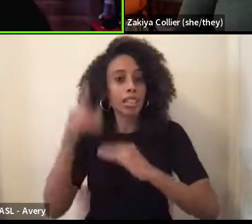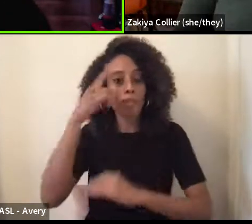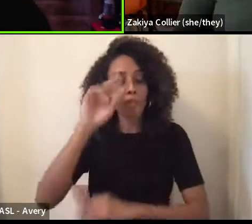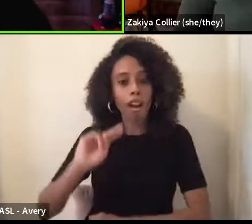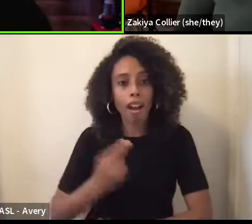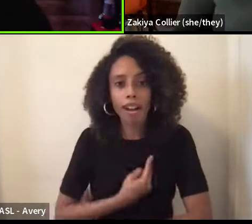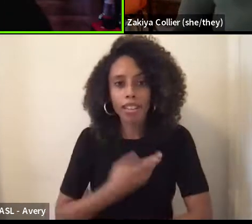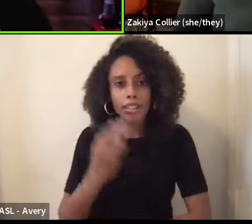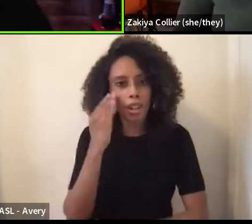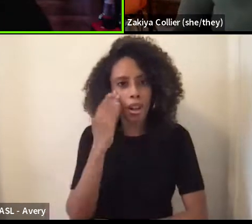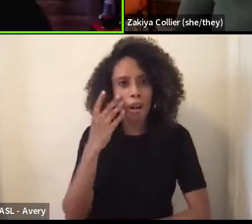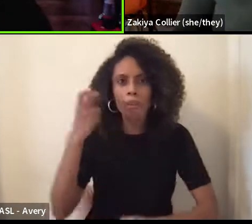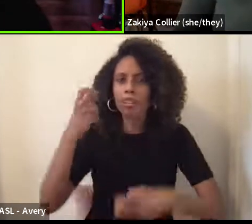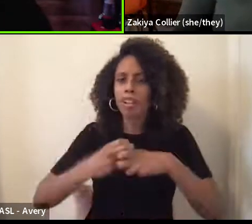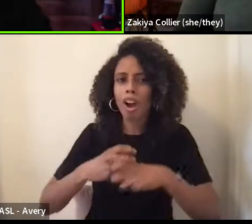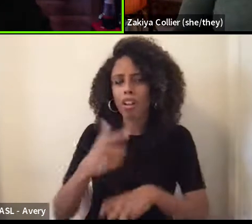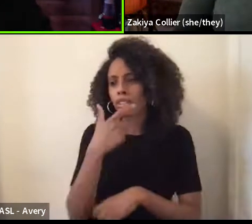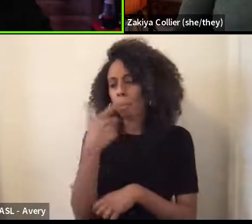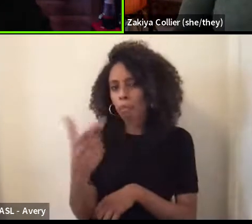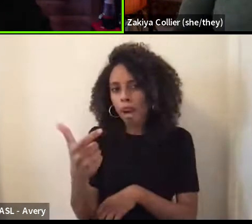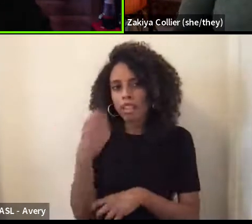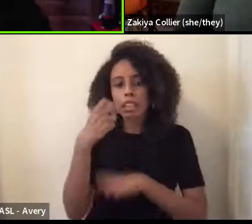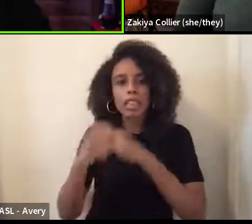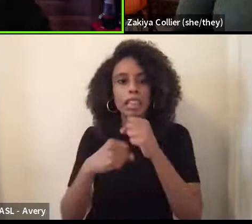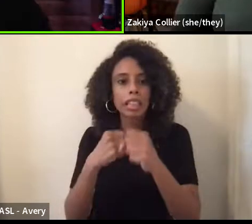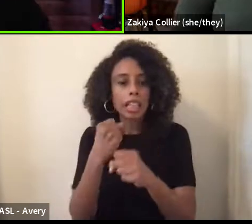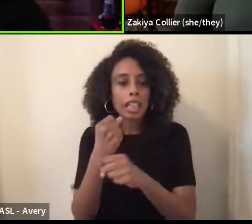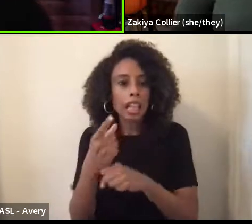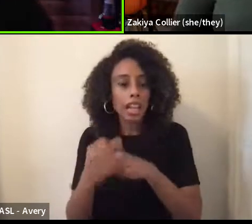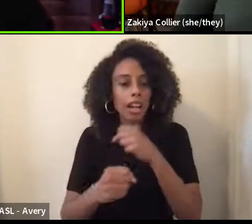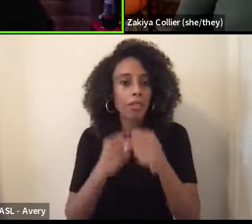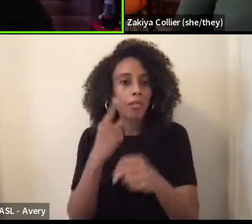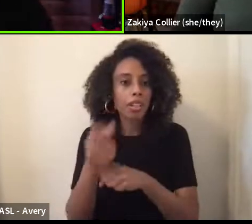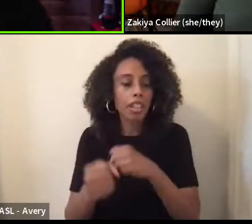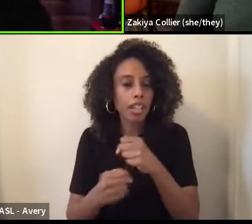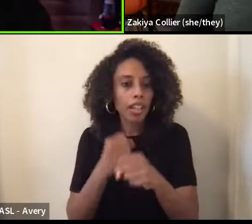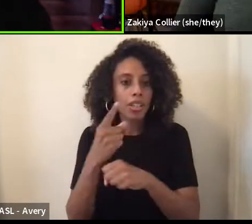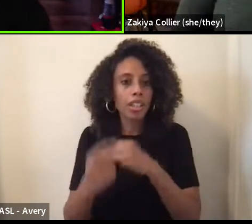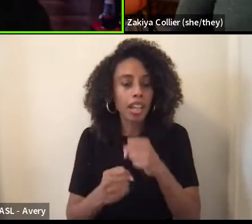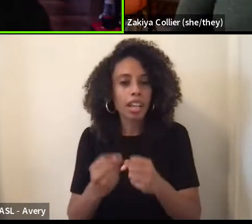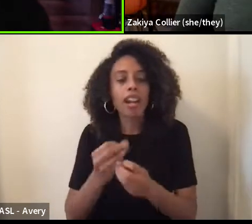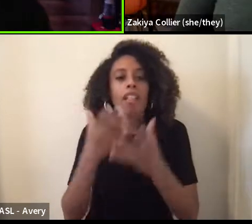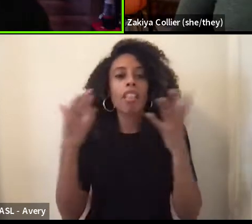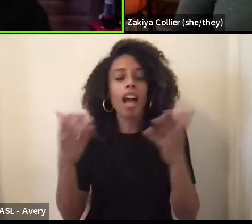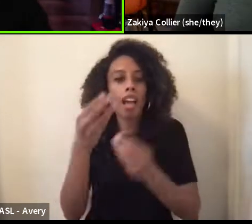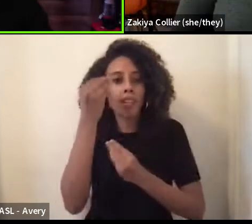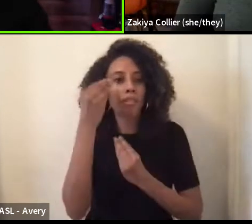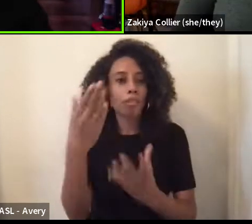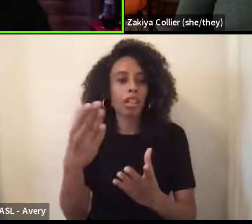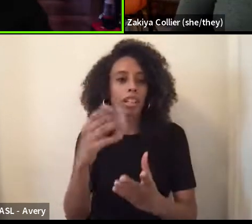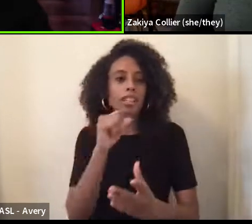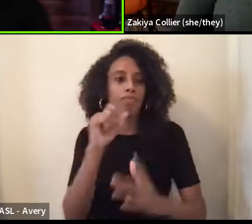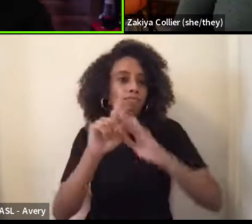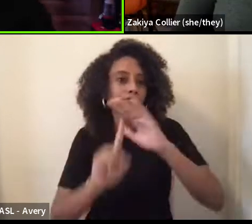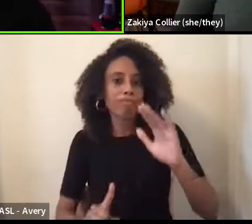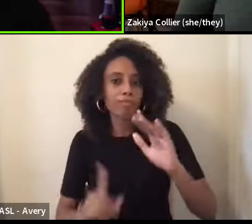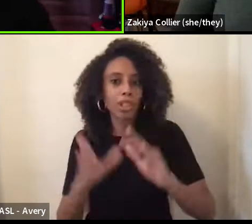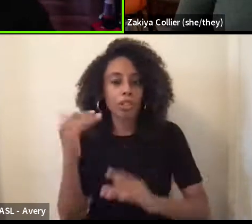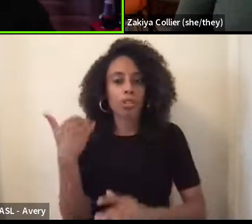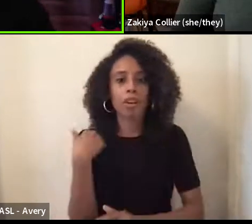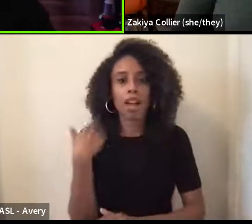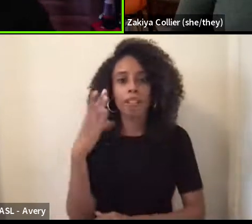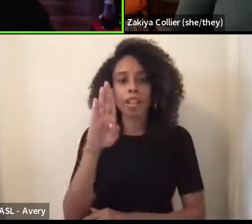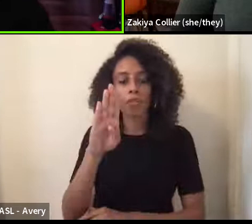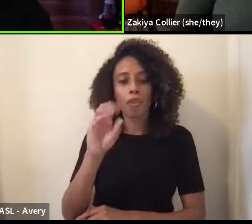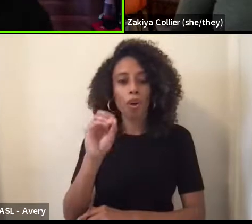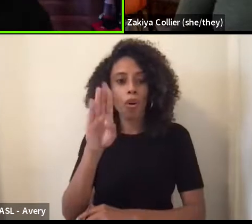it's, it's so hard to watch it every year. And like you said, a lot of information does disappear. You'll get that 404, you